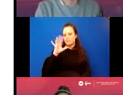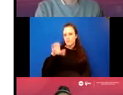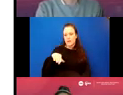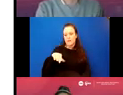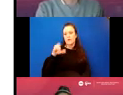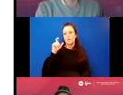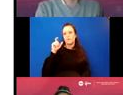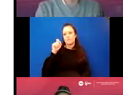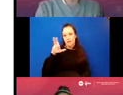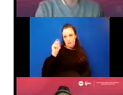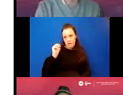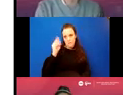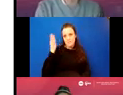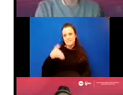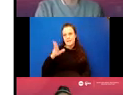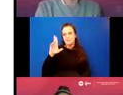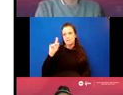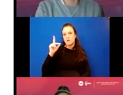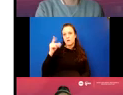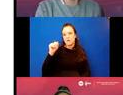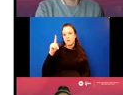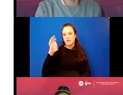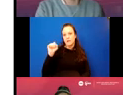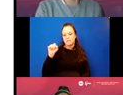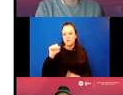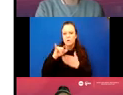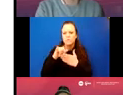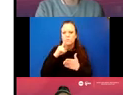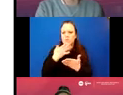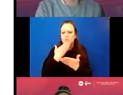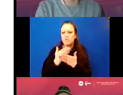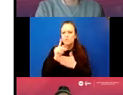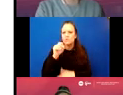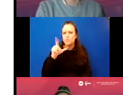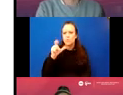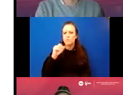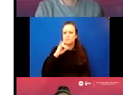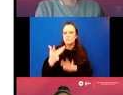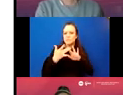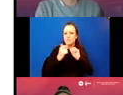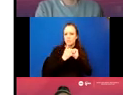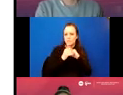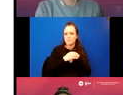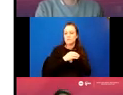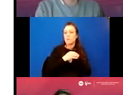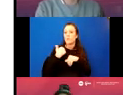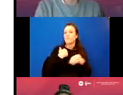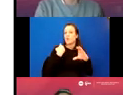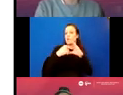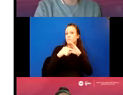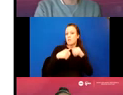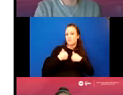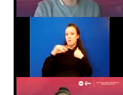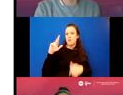updates. Um, those are really good tools to be, uh, keeping in touch with. Uh, we have our email address here,